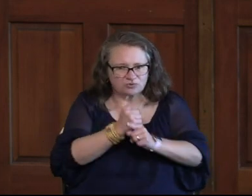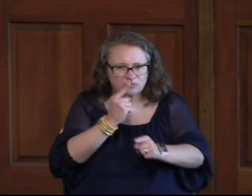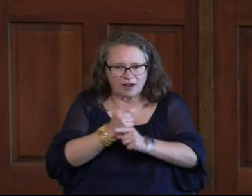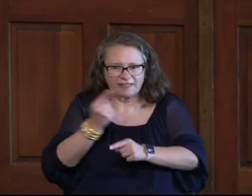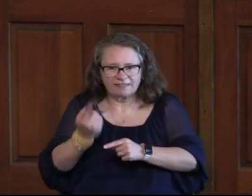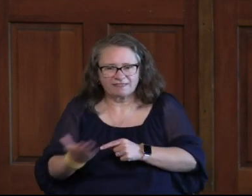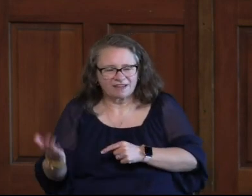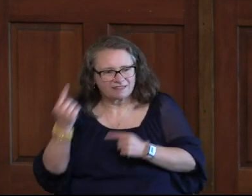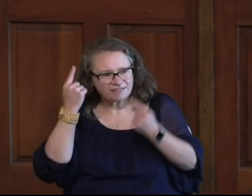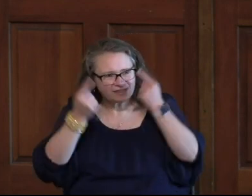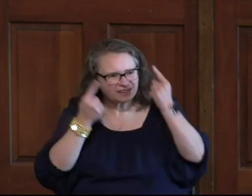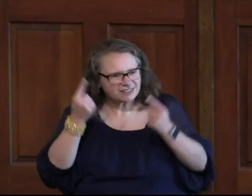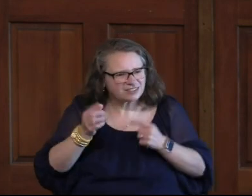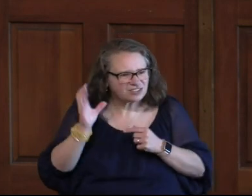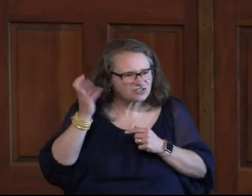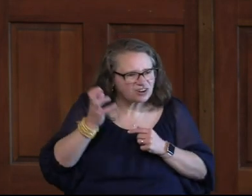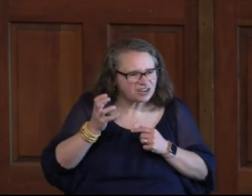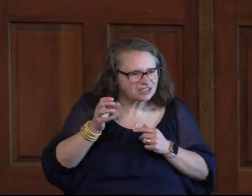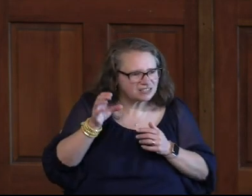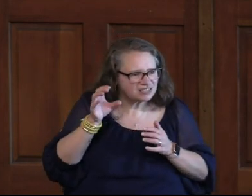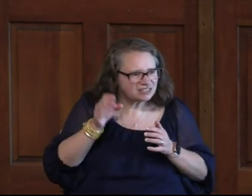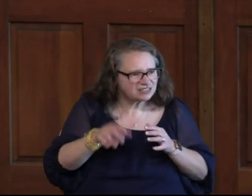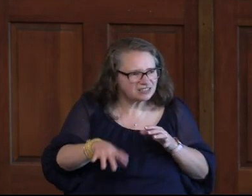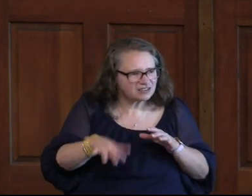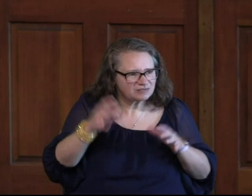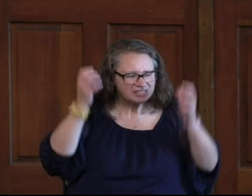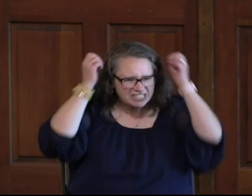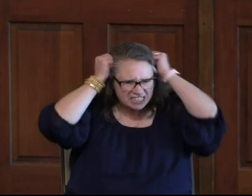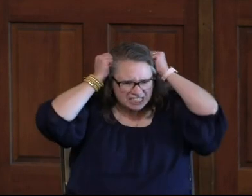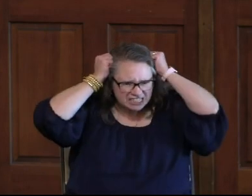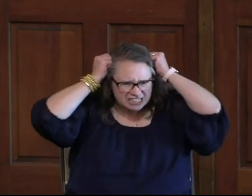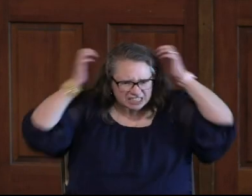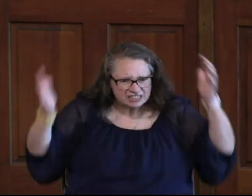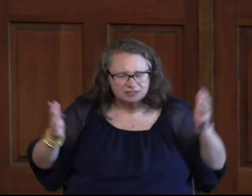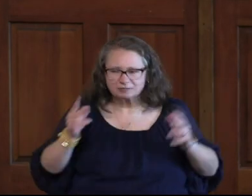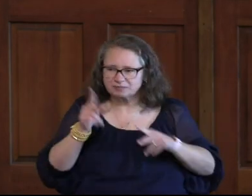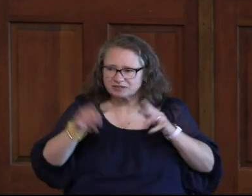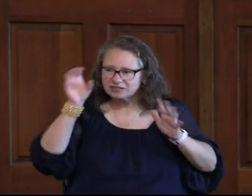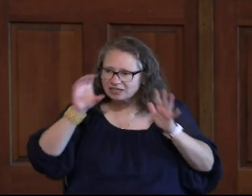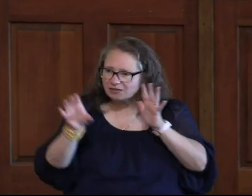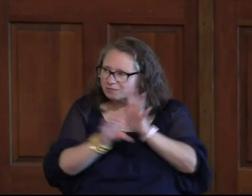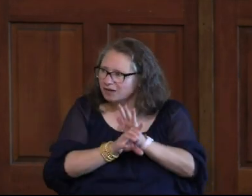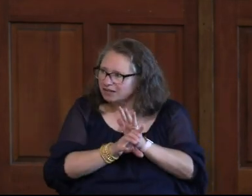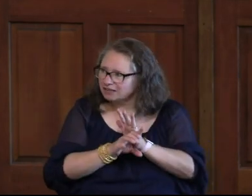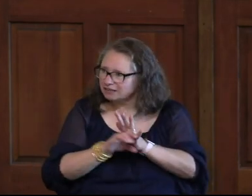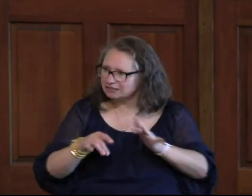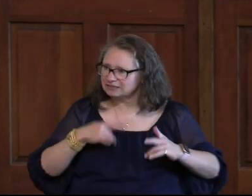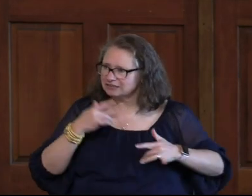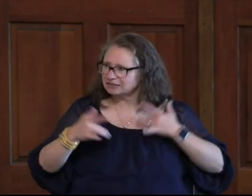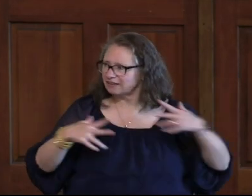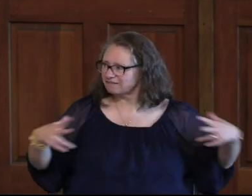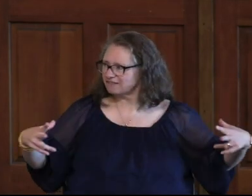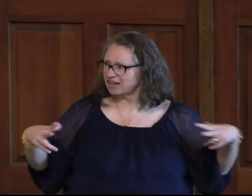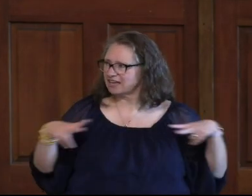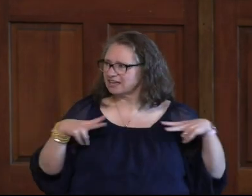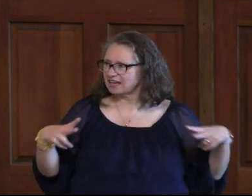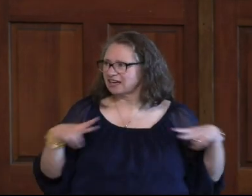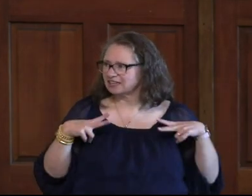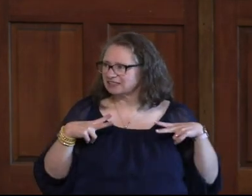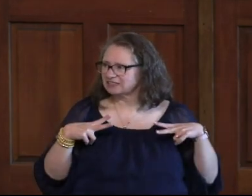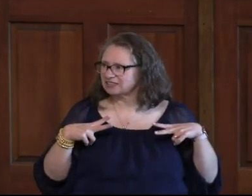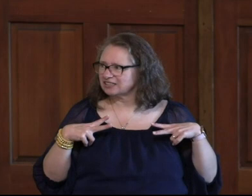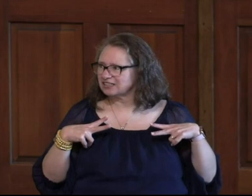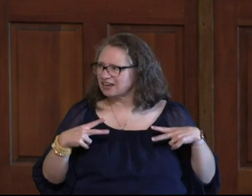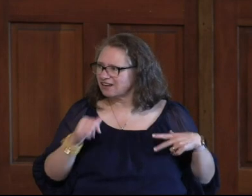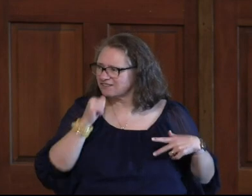Thing You Don't Think About All Those Crazy Moments Where You're Pulling Out Your Hair People Taking Pictures Of Exotic Vacations I Haven't Been